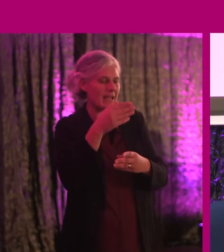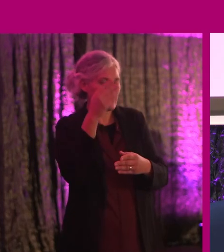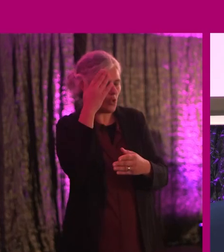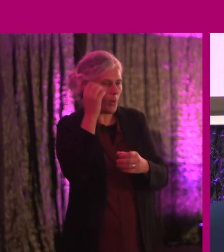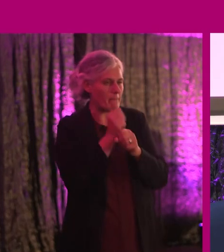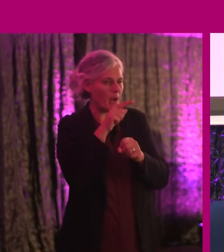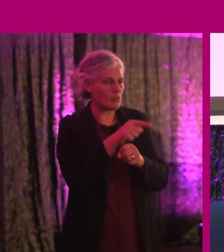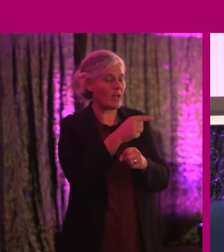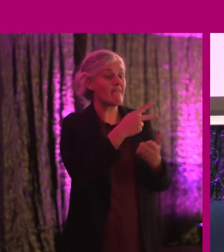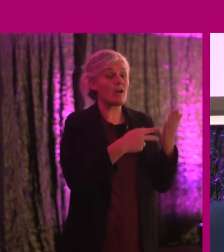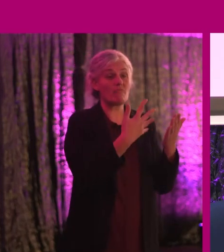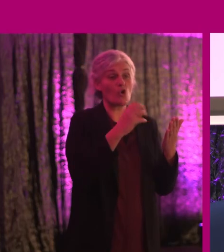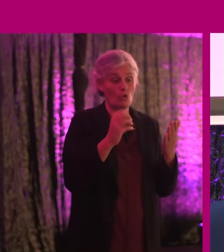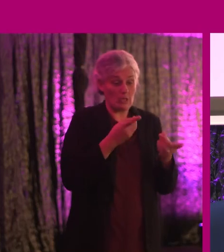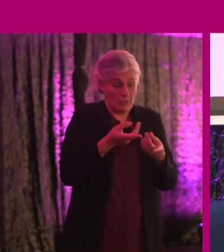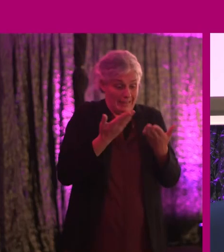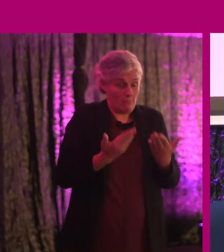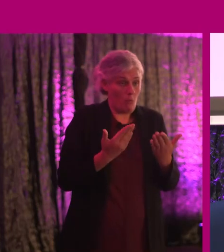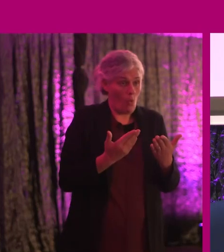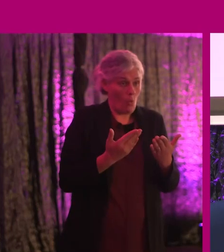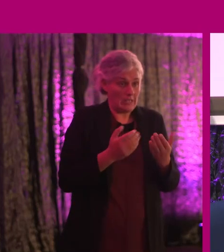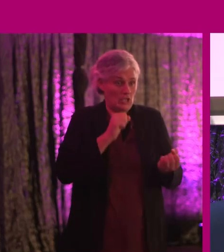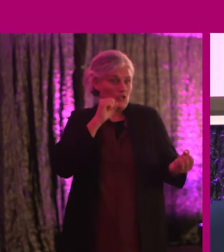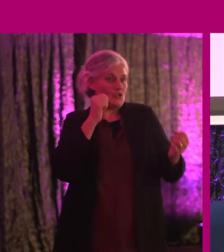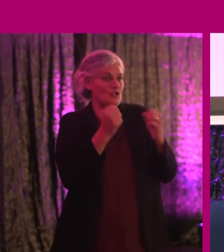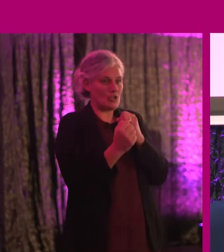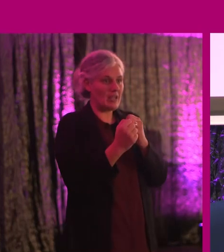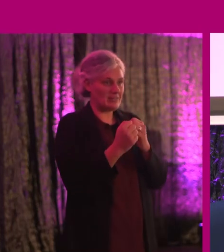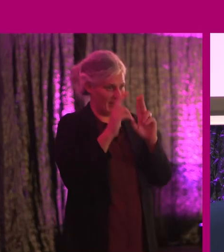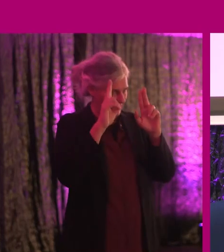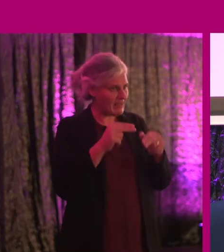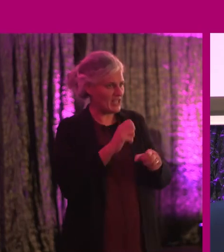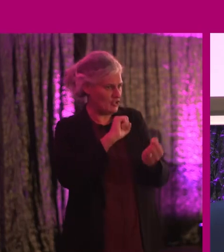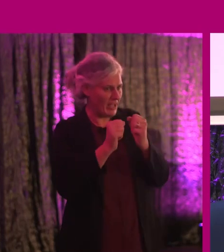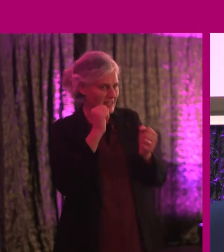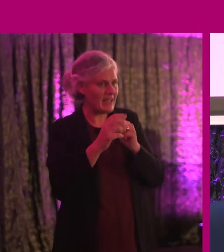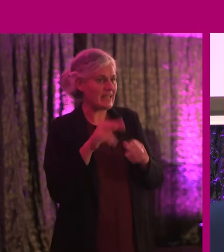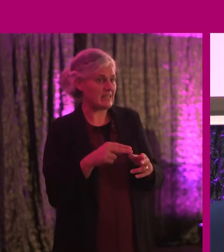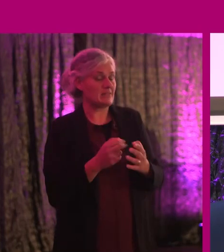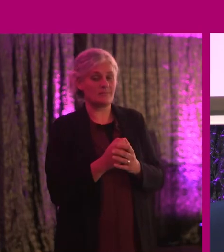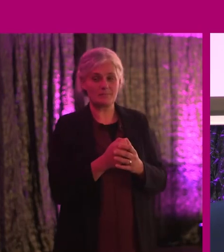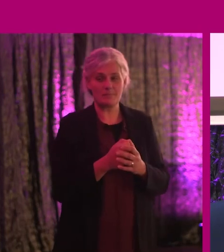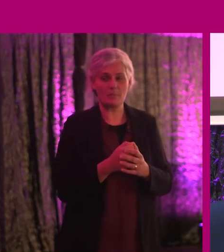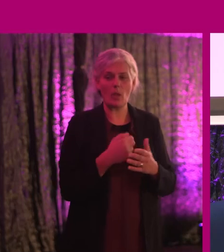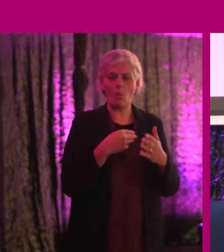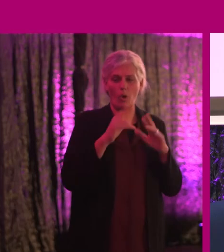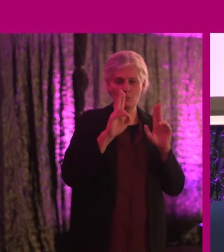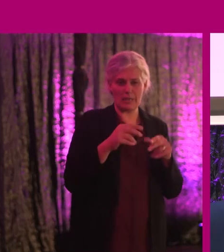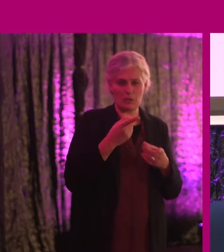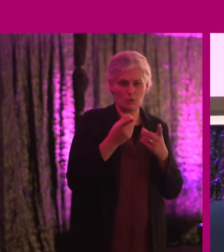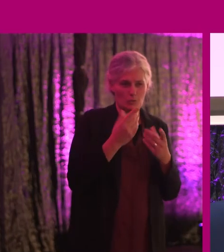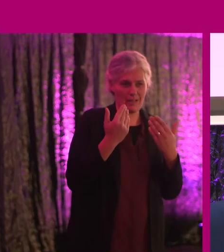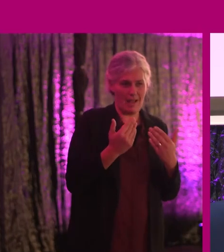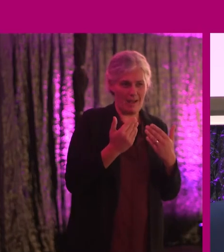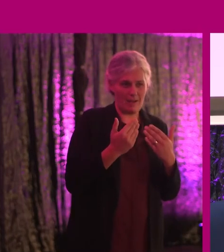the Valuable 500 has done now, it's made history. Yeah, that's great. And I could have gone off to the Bahamas and kind of probably wish I should have. But what we could do now is